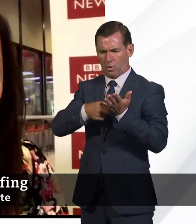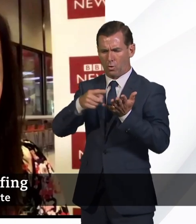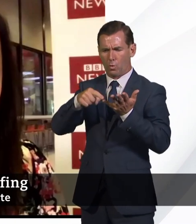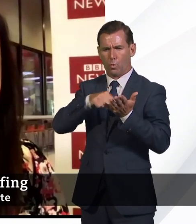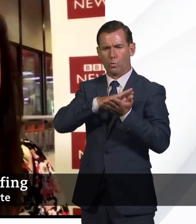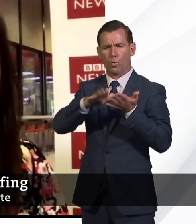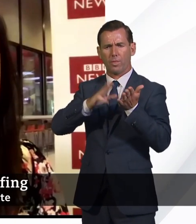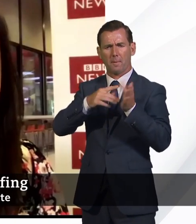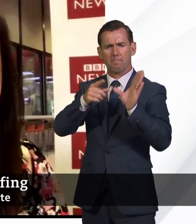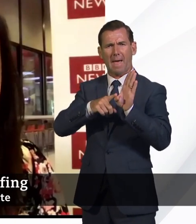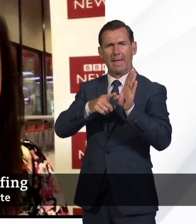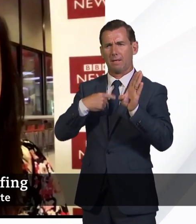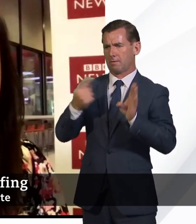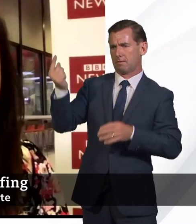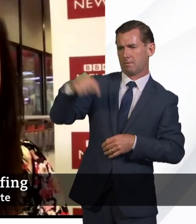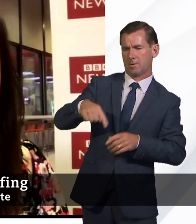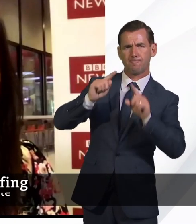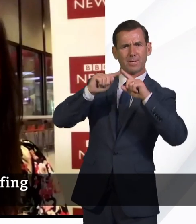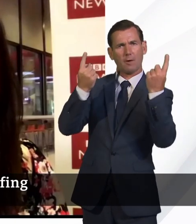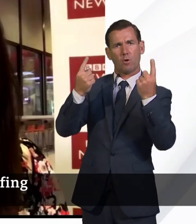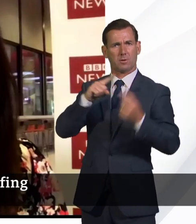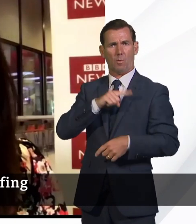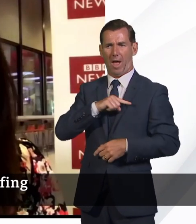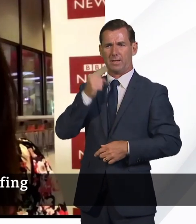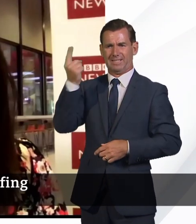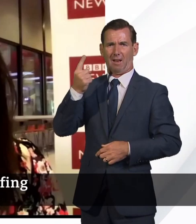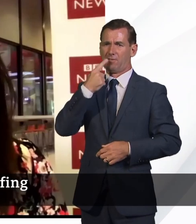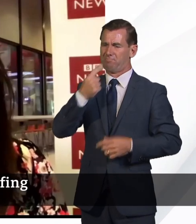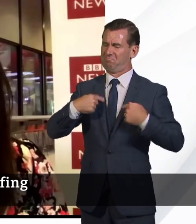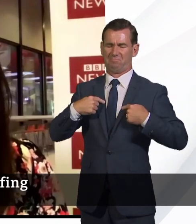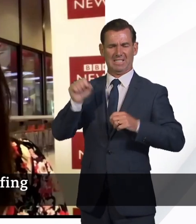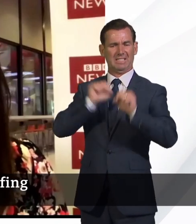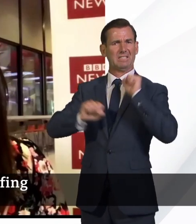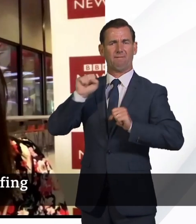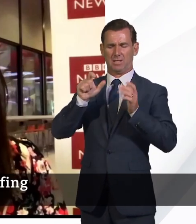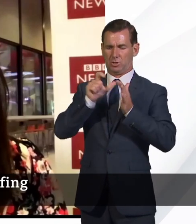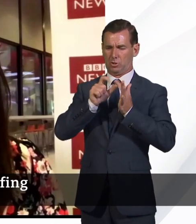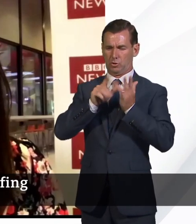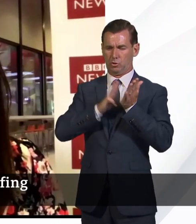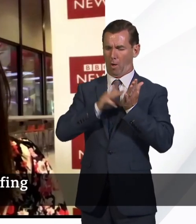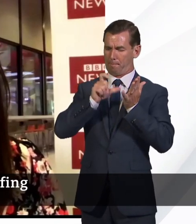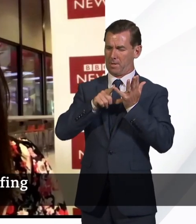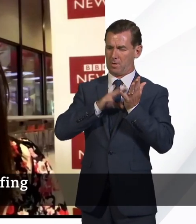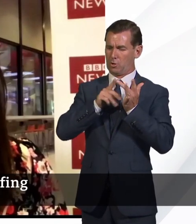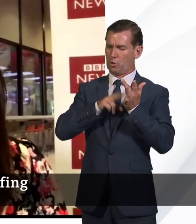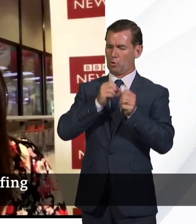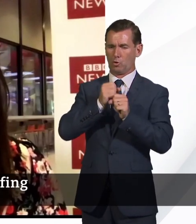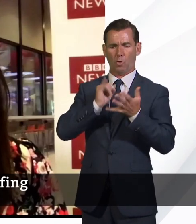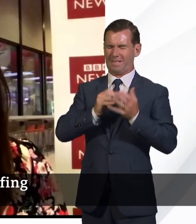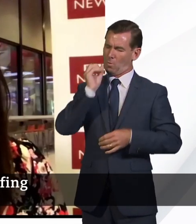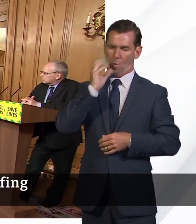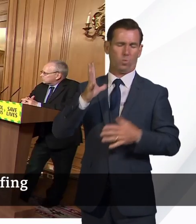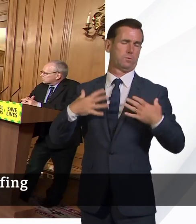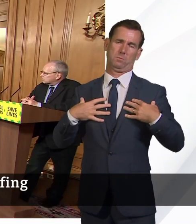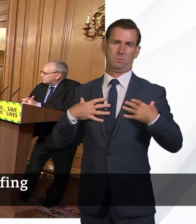conferences anymore because she won't defend Dominic Cummings. Can you please tell me if this is true? And if so, do you think that is right?